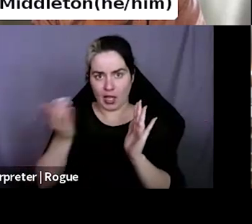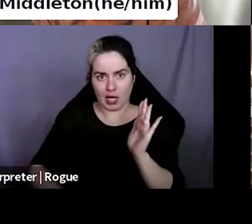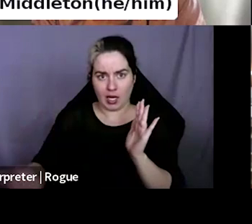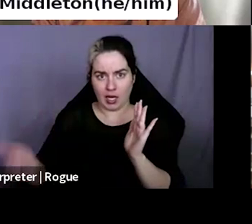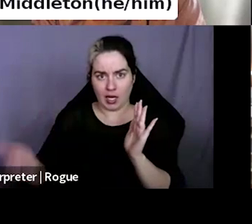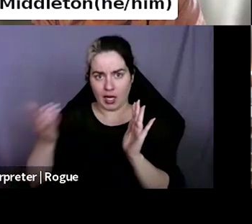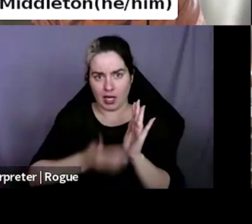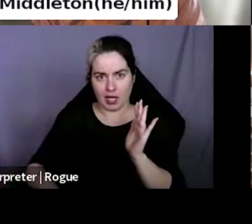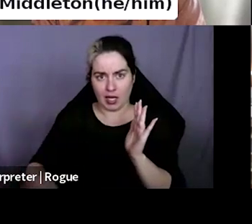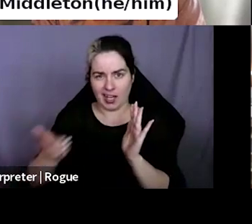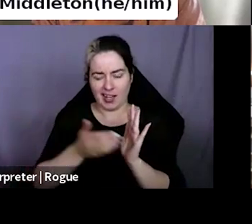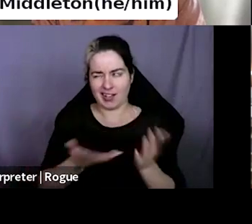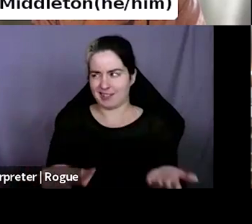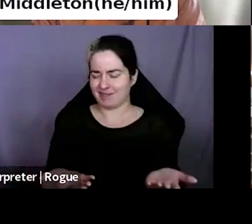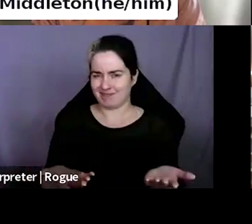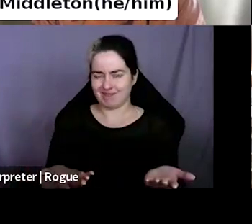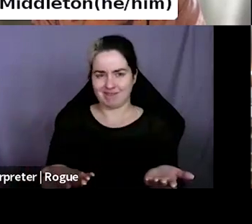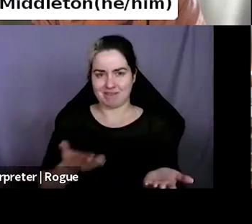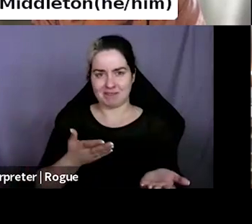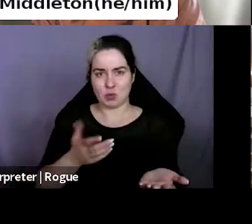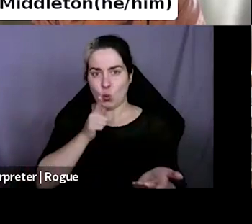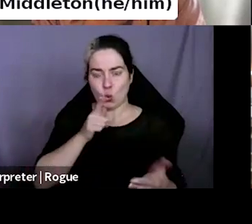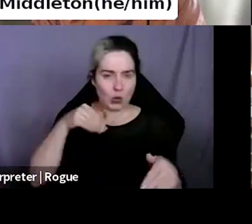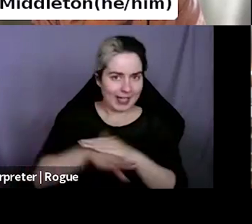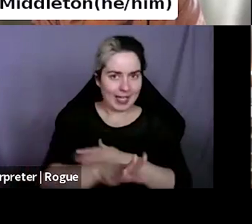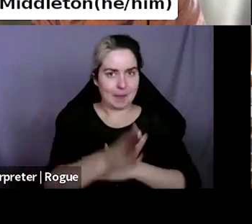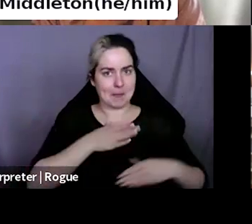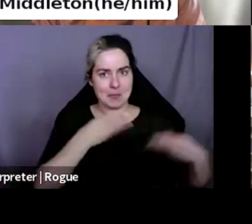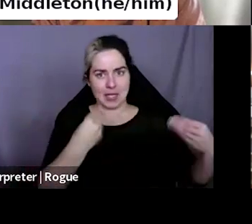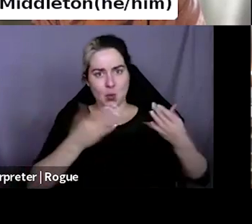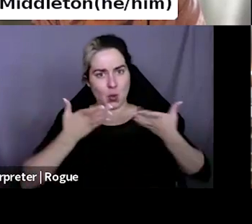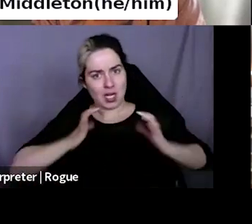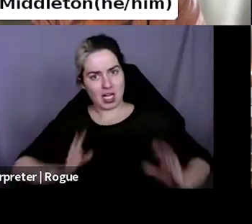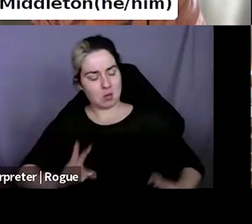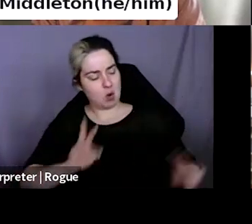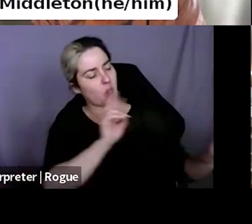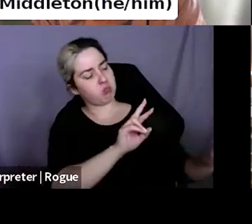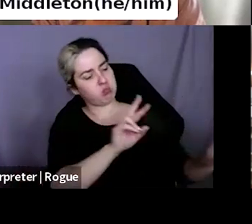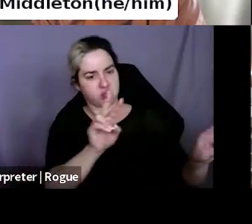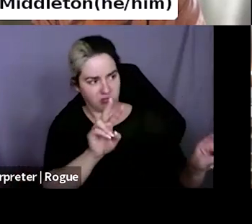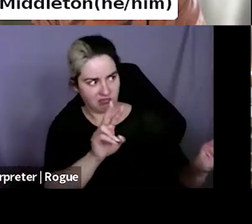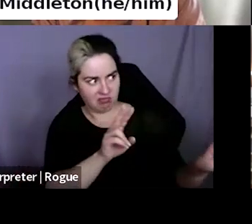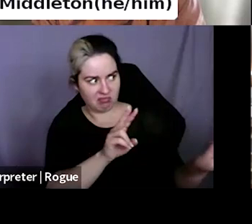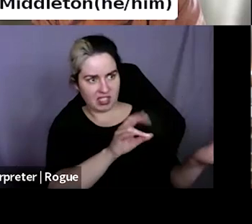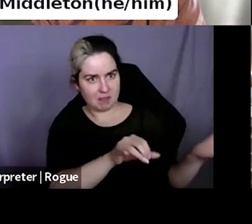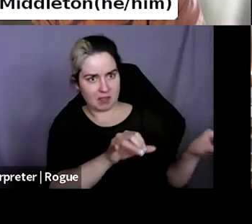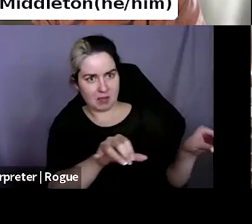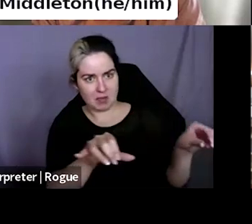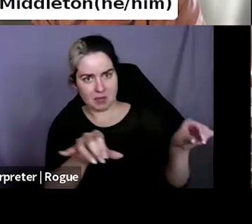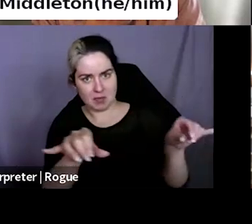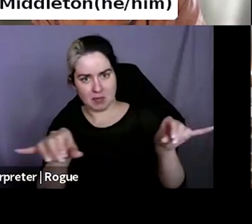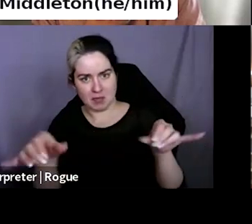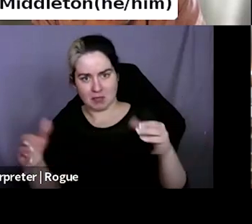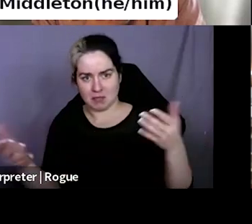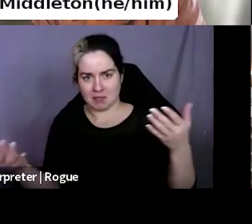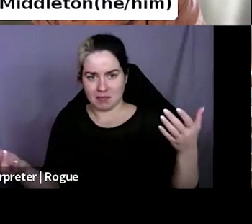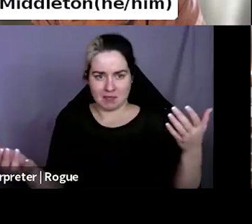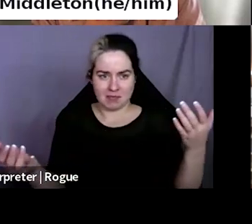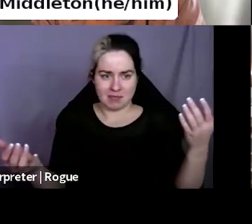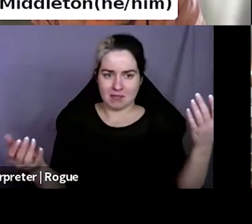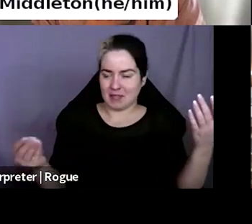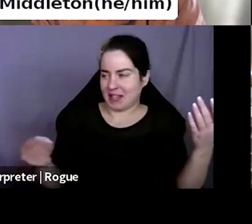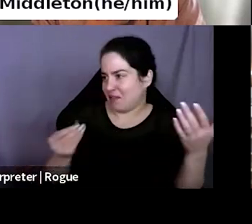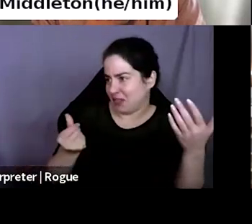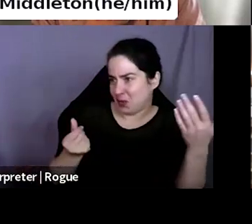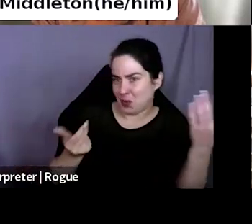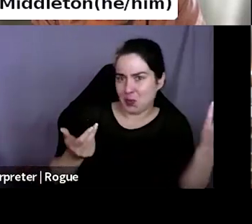see that, you know, teenagers read a few queer romances in YA and then they're done